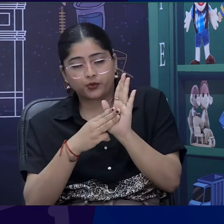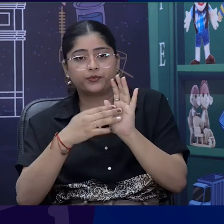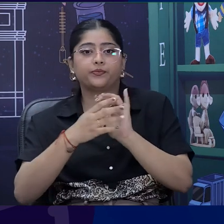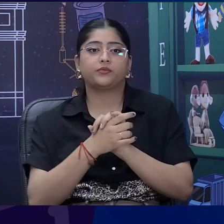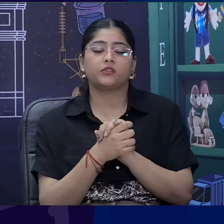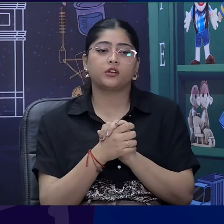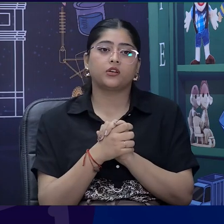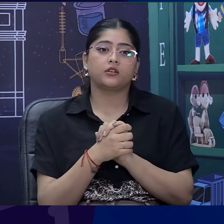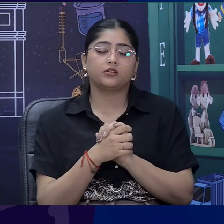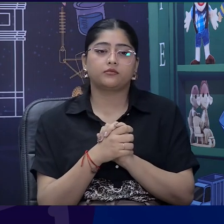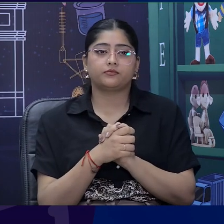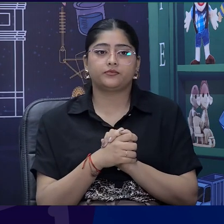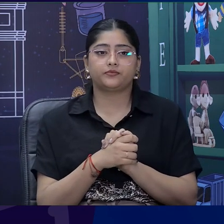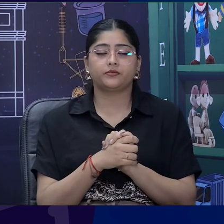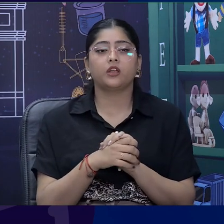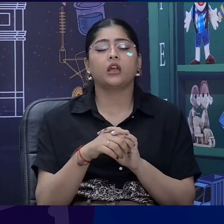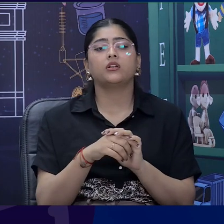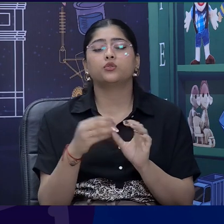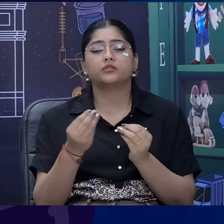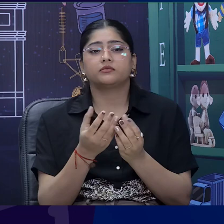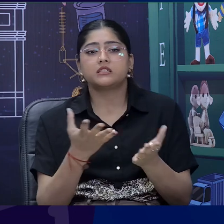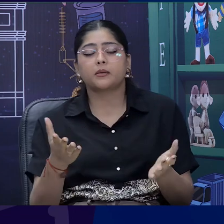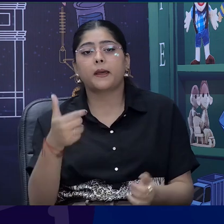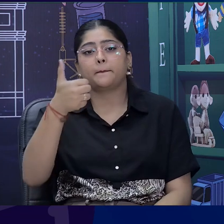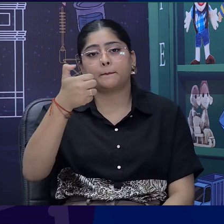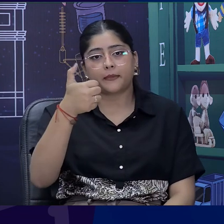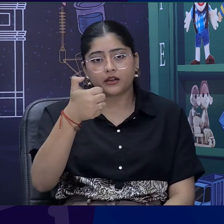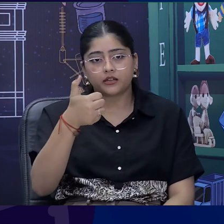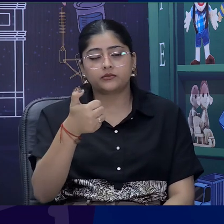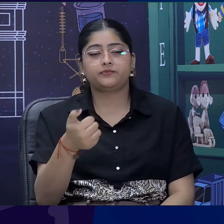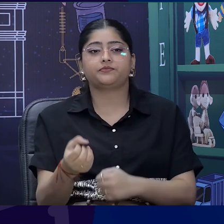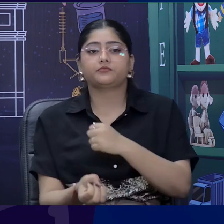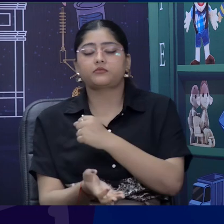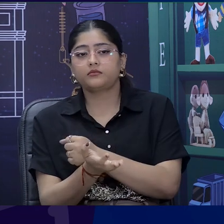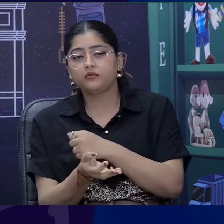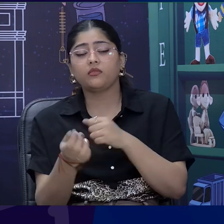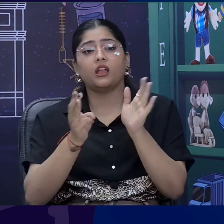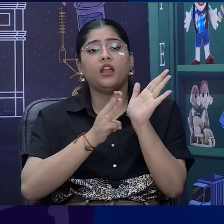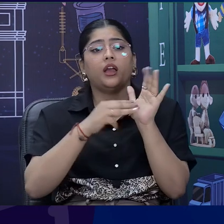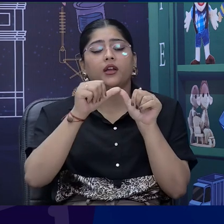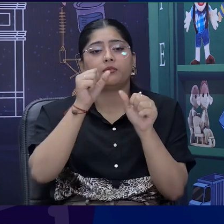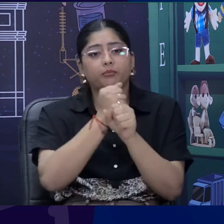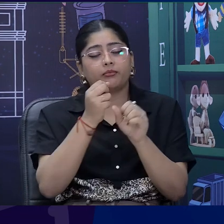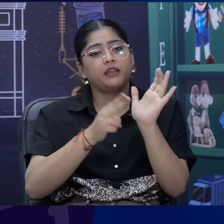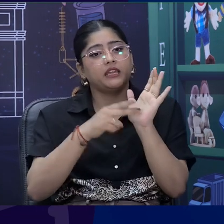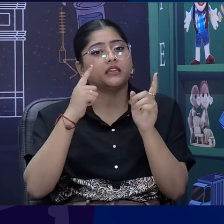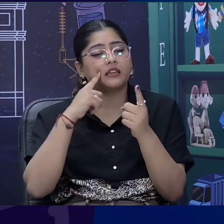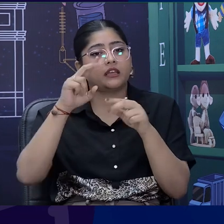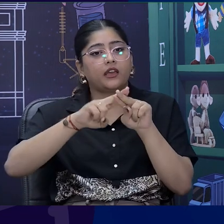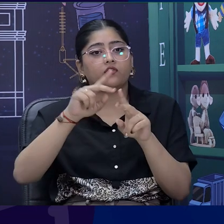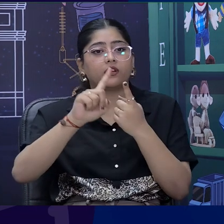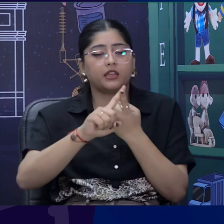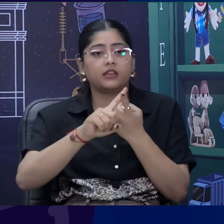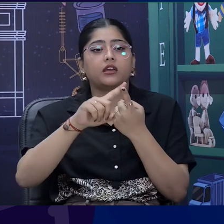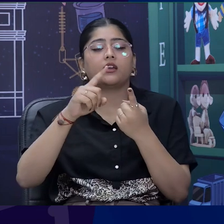they can use markers, they can use printers, they can use magnifiers for children to